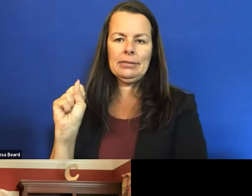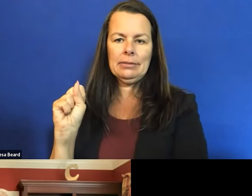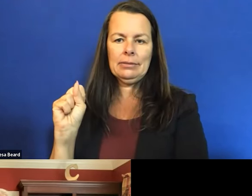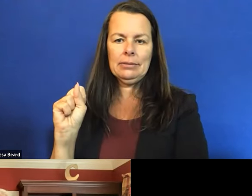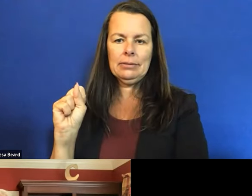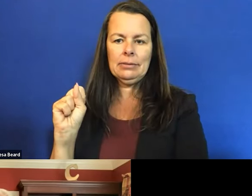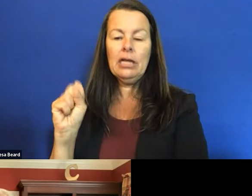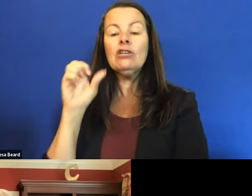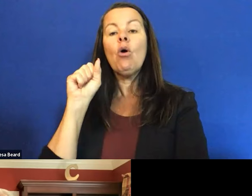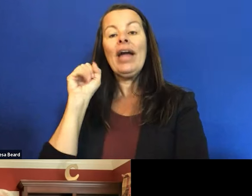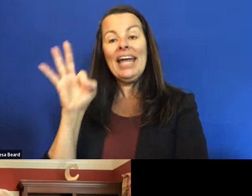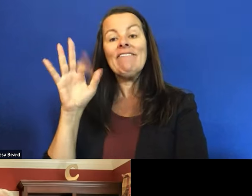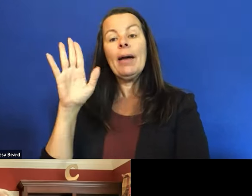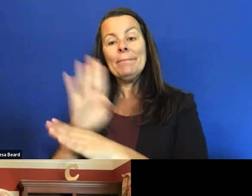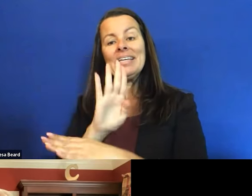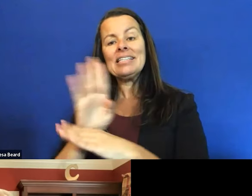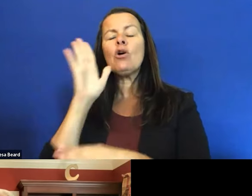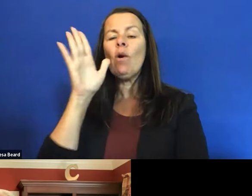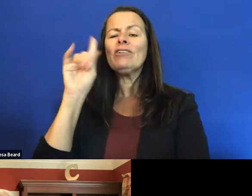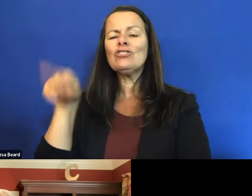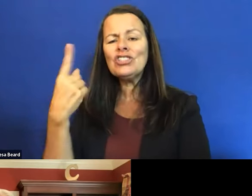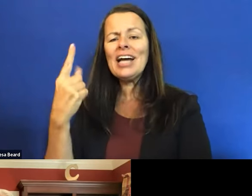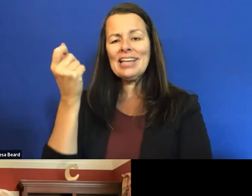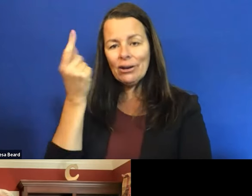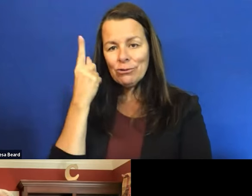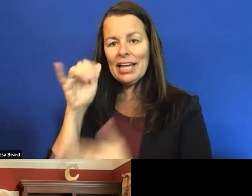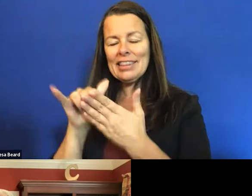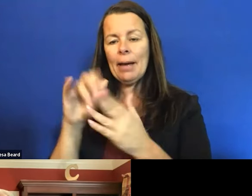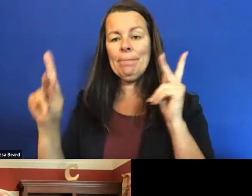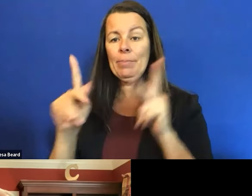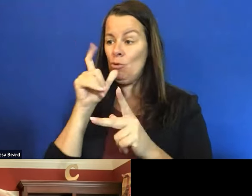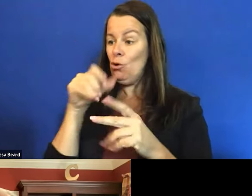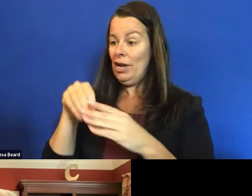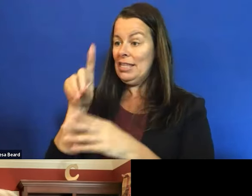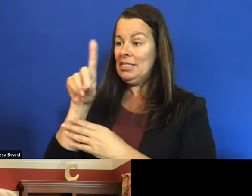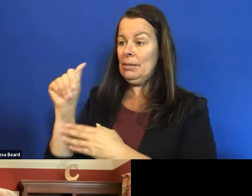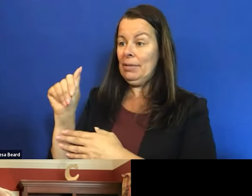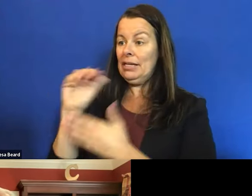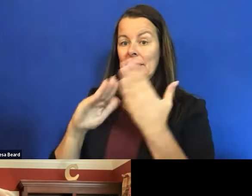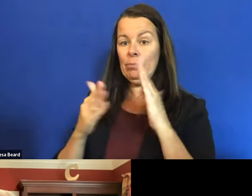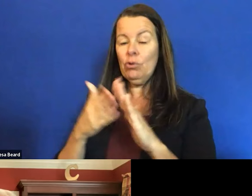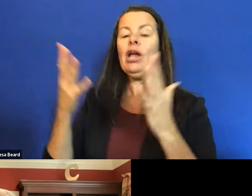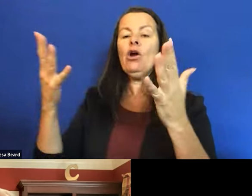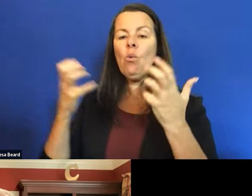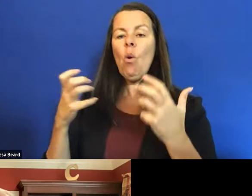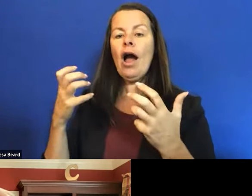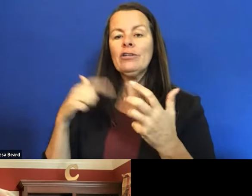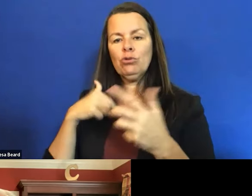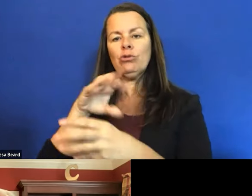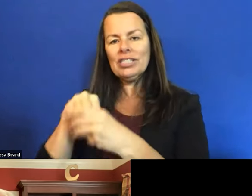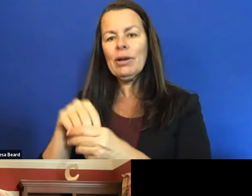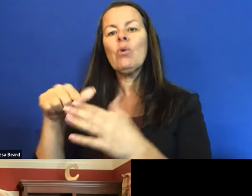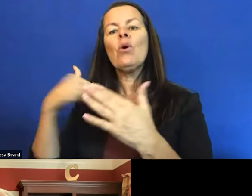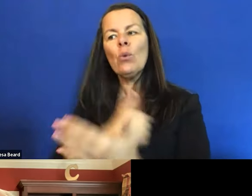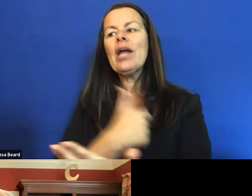businesses will just understand that those of us in the disability committee want to participate, want to be involved,